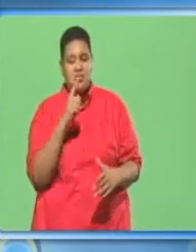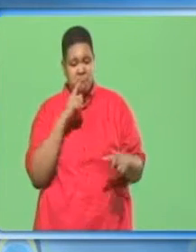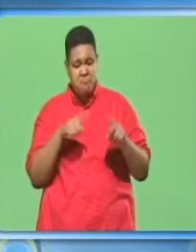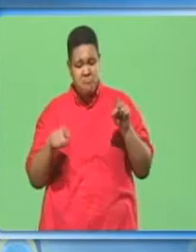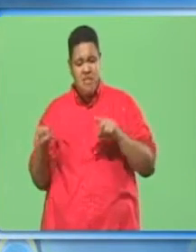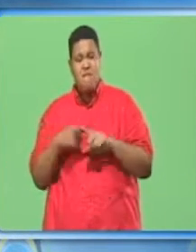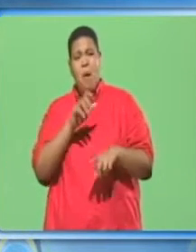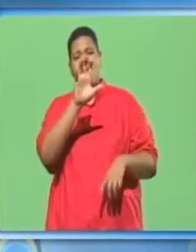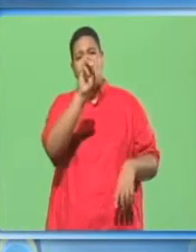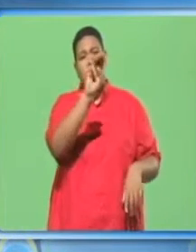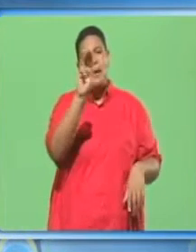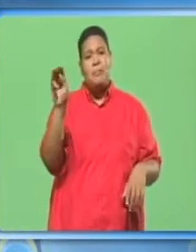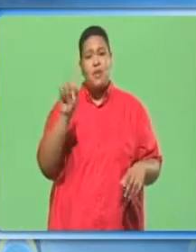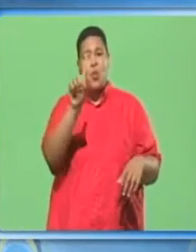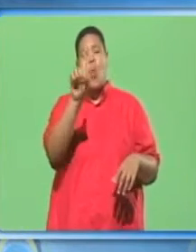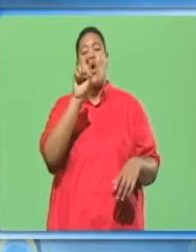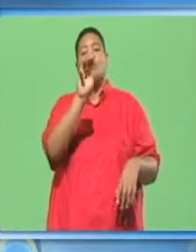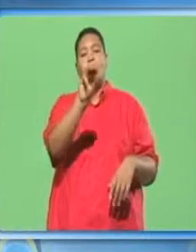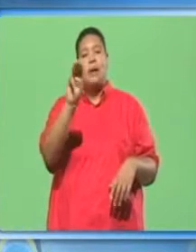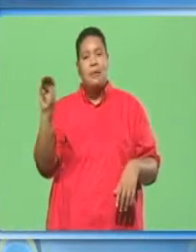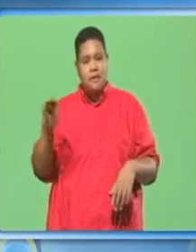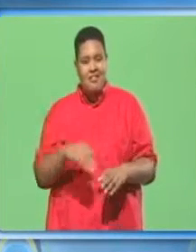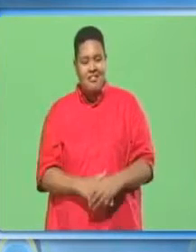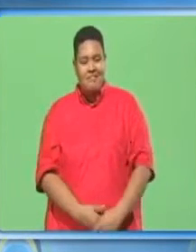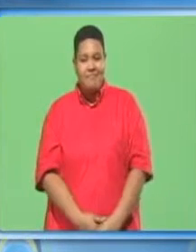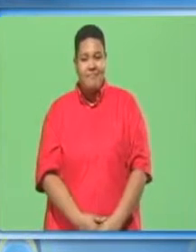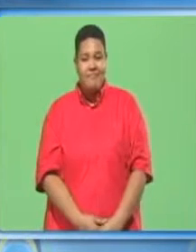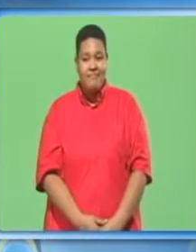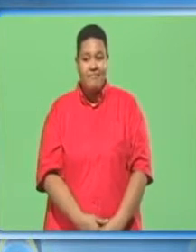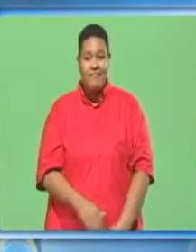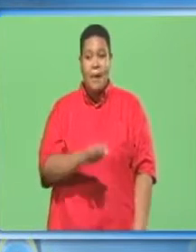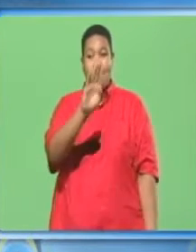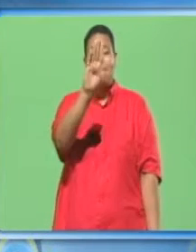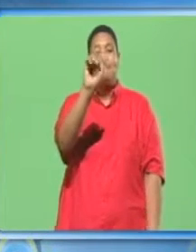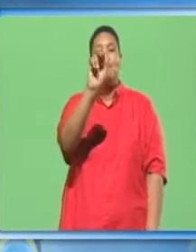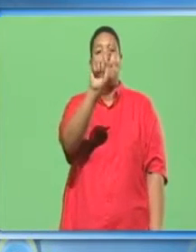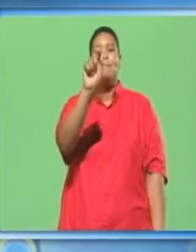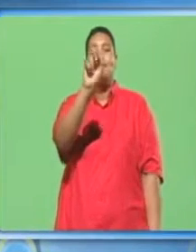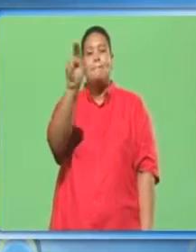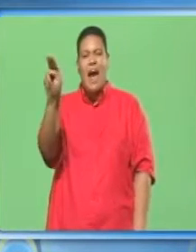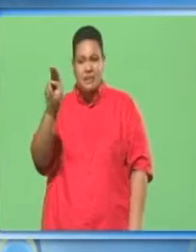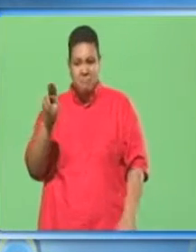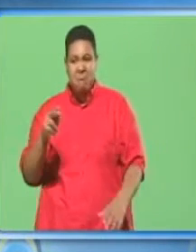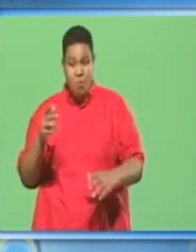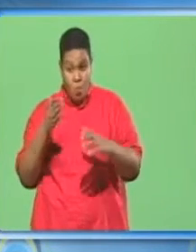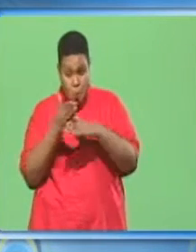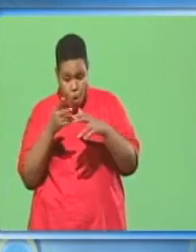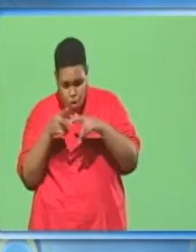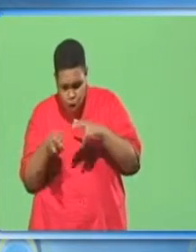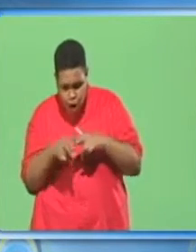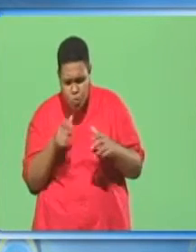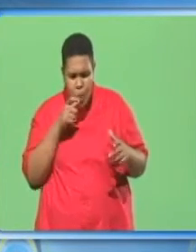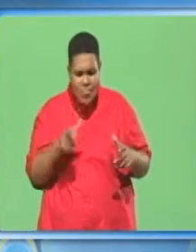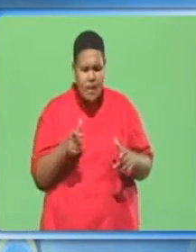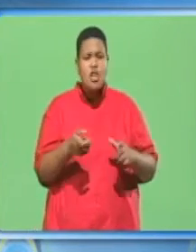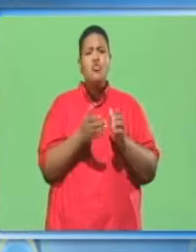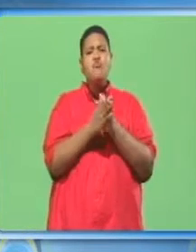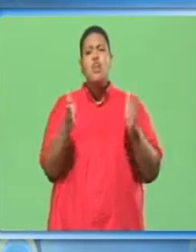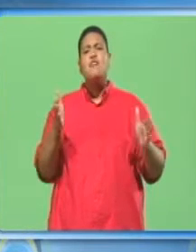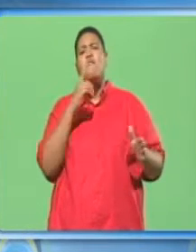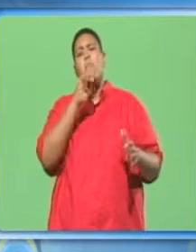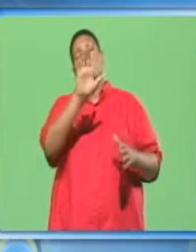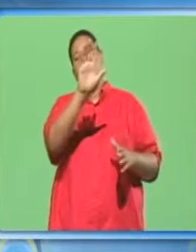from 50 mm to 100 mm. Batten. Timber cut to a thickness ranging from 50mm to